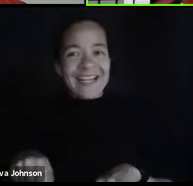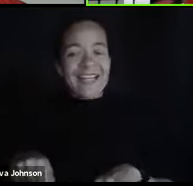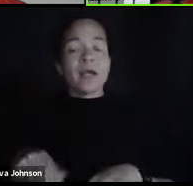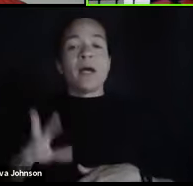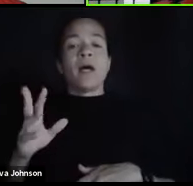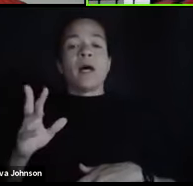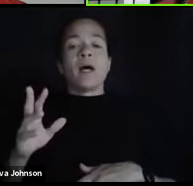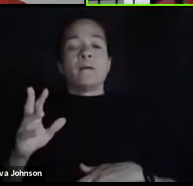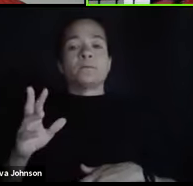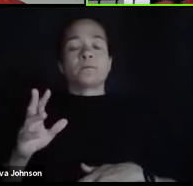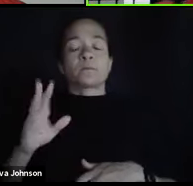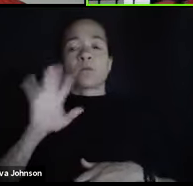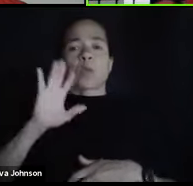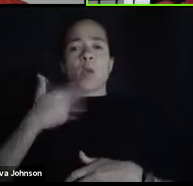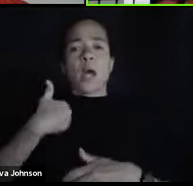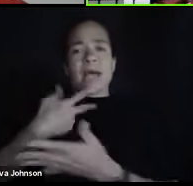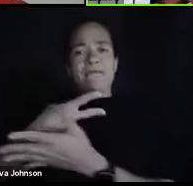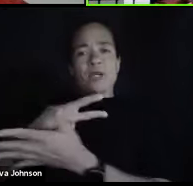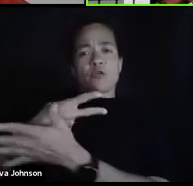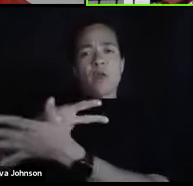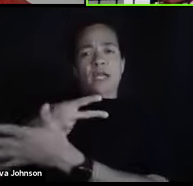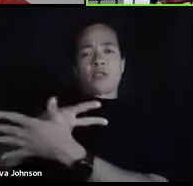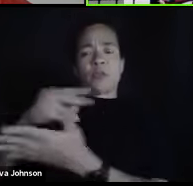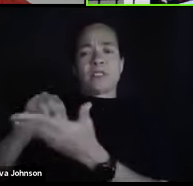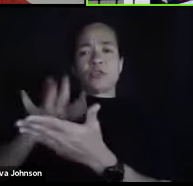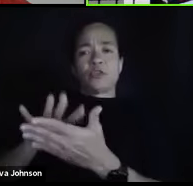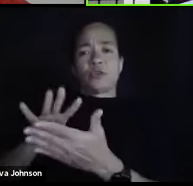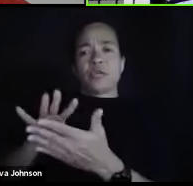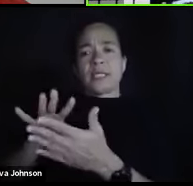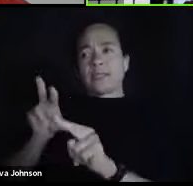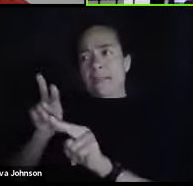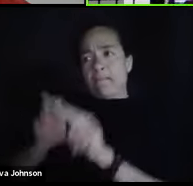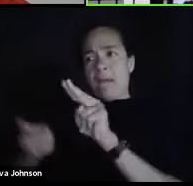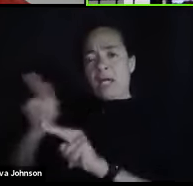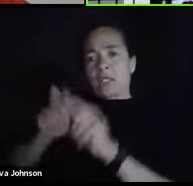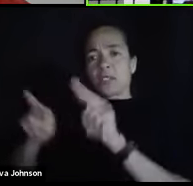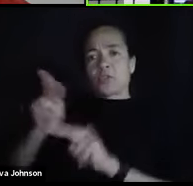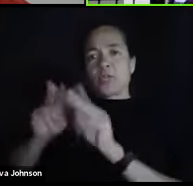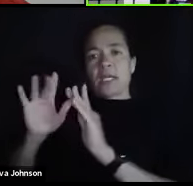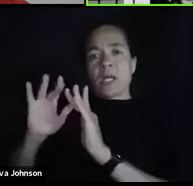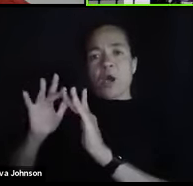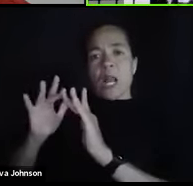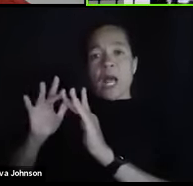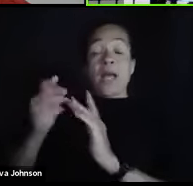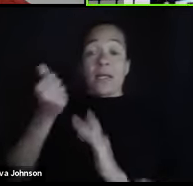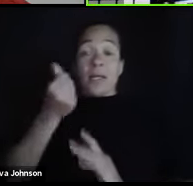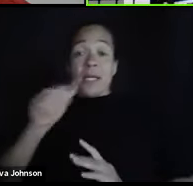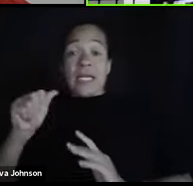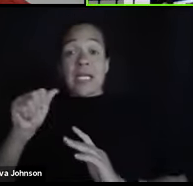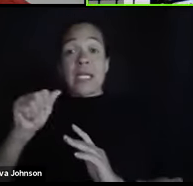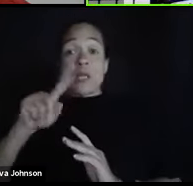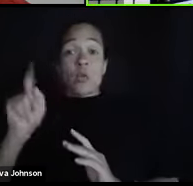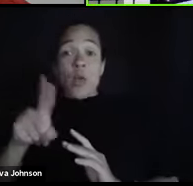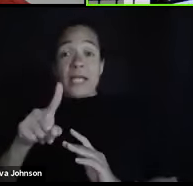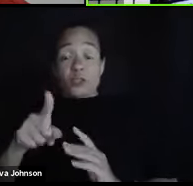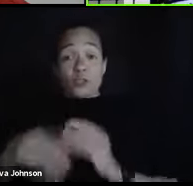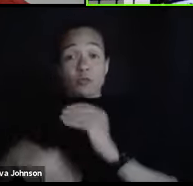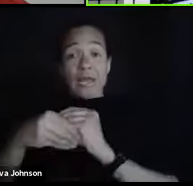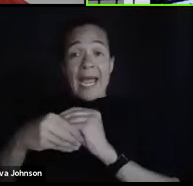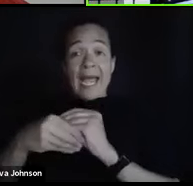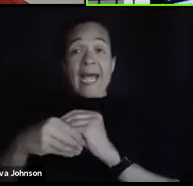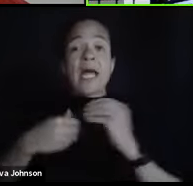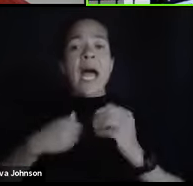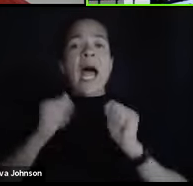students monitoring my online section of the class, and any questions you put out there, I can